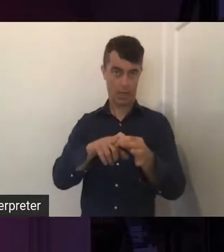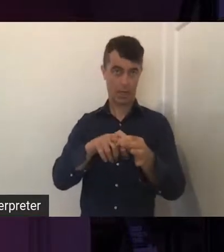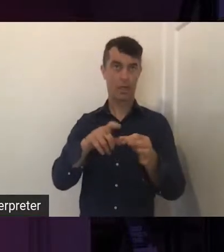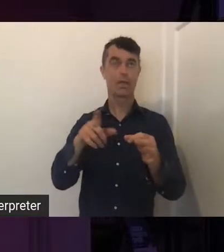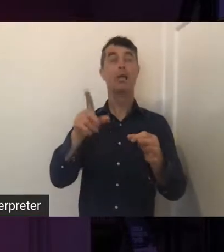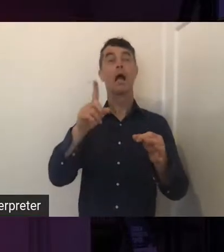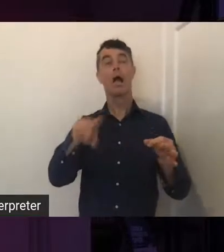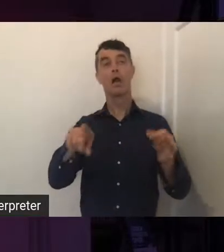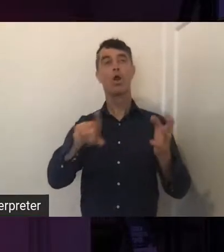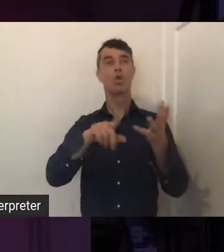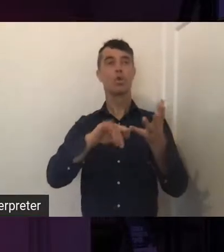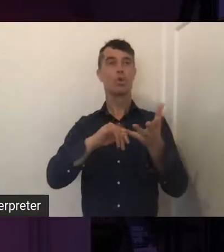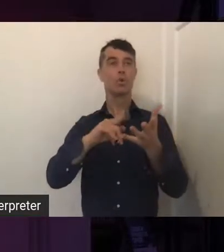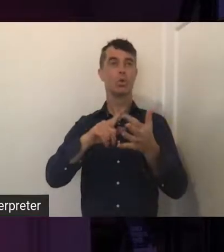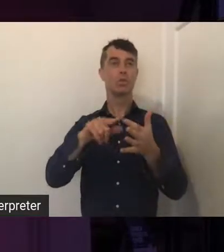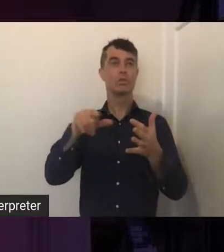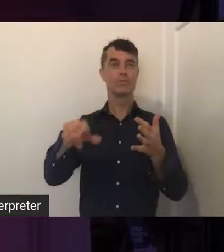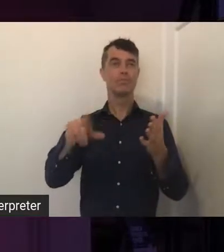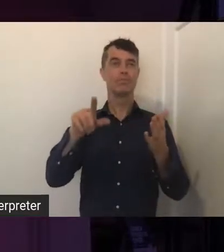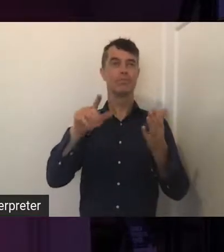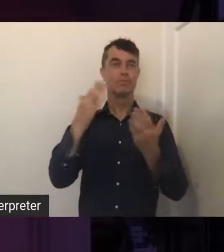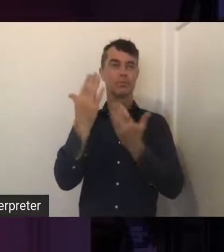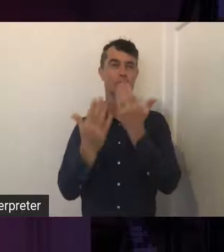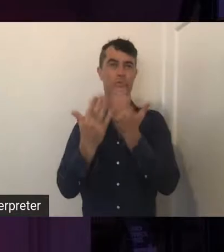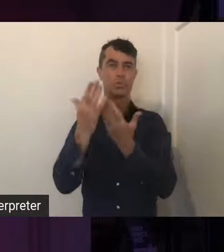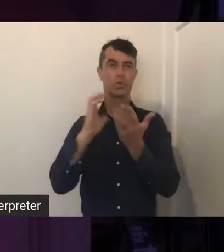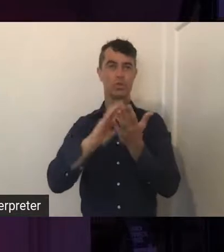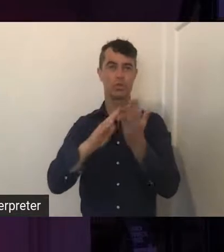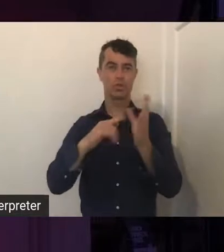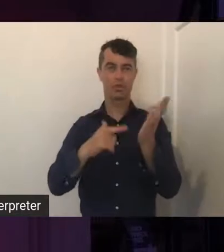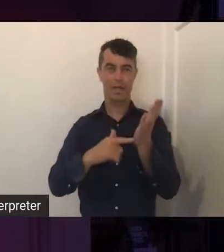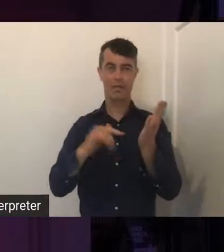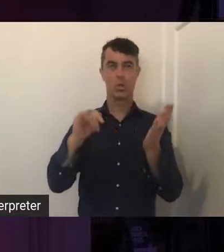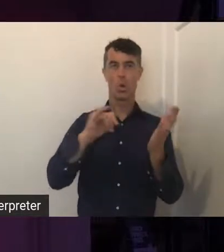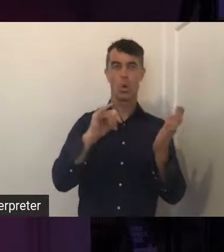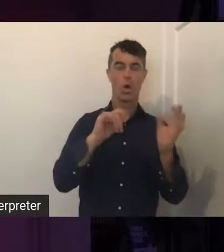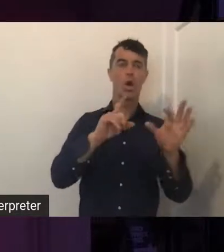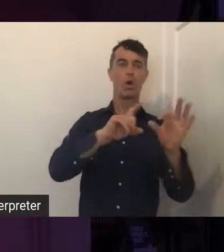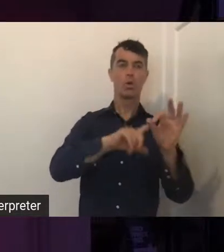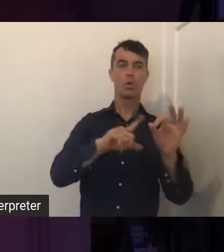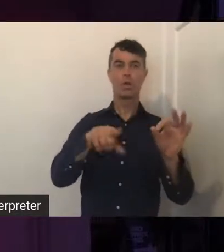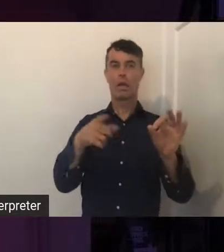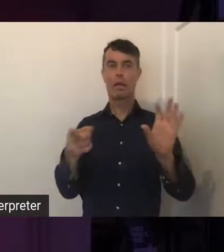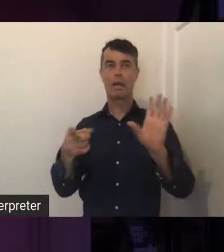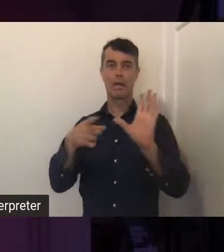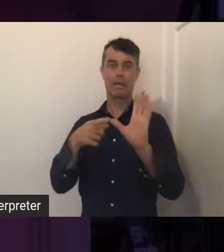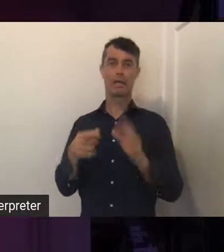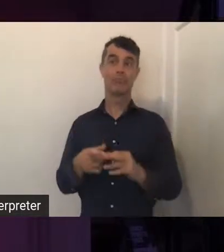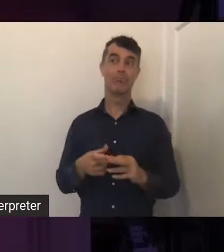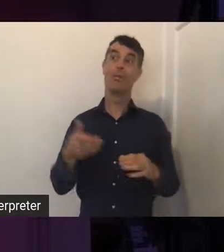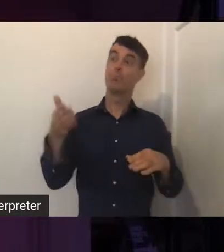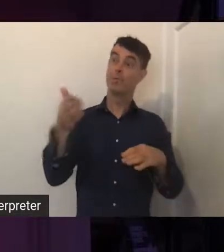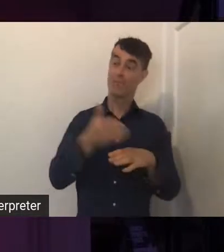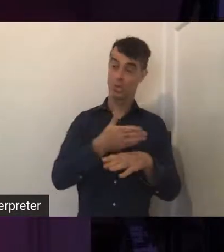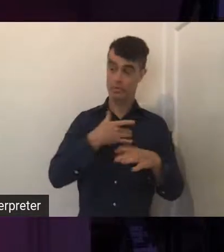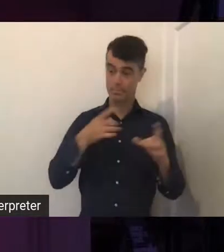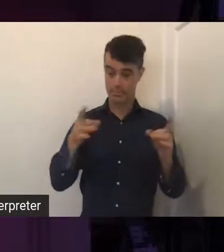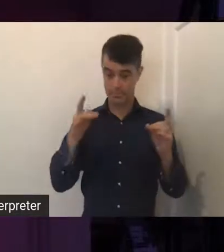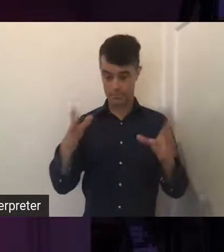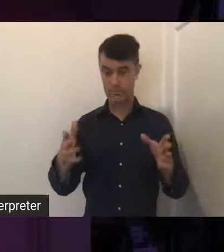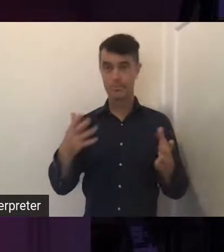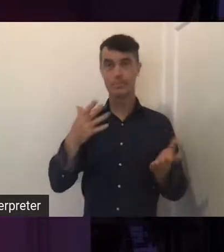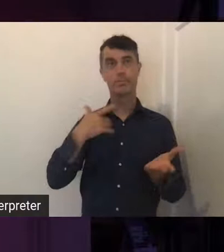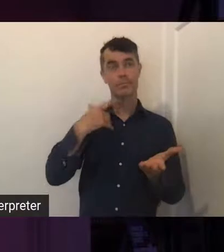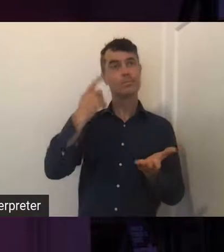or the Q&A sections. But before I get started, I'd like to begin with an acknowledgement